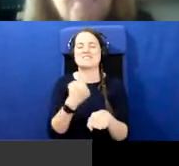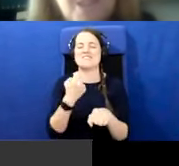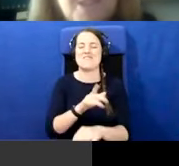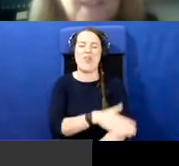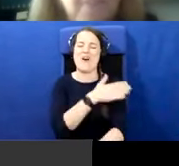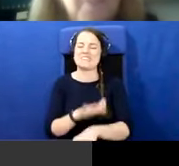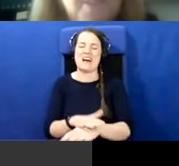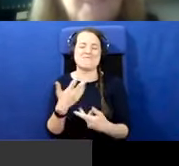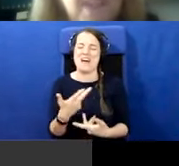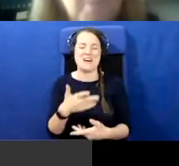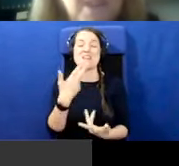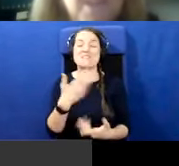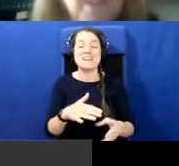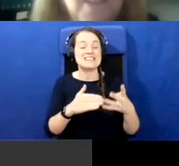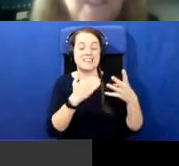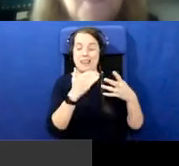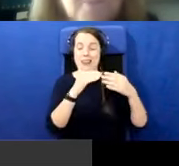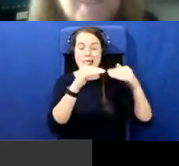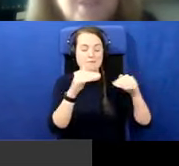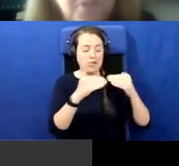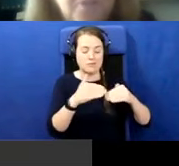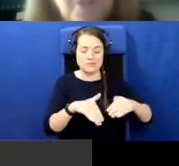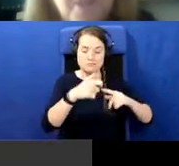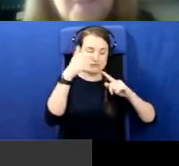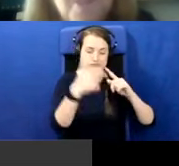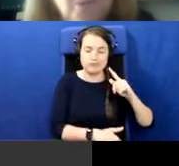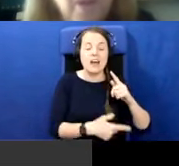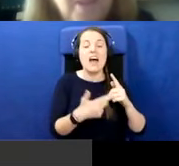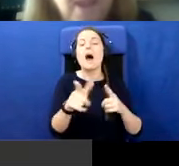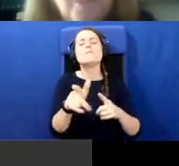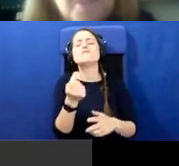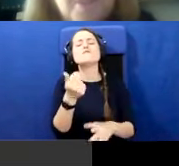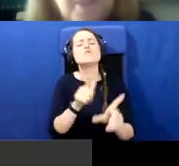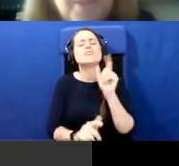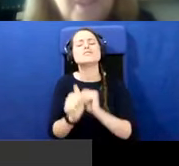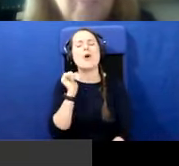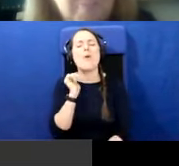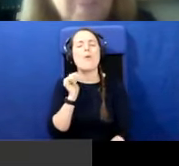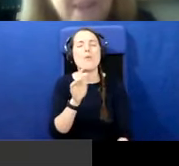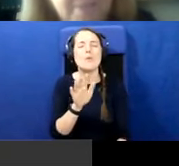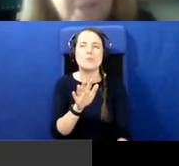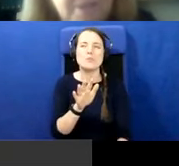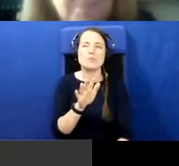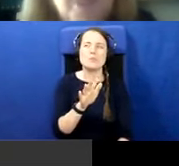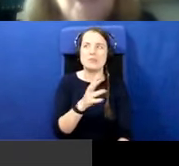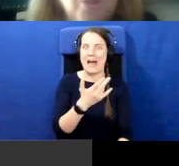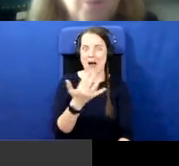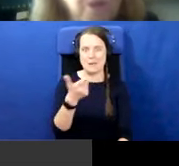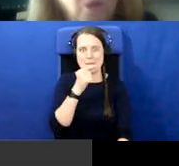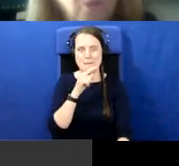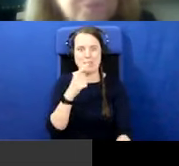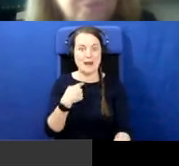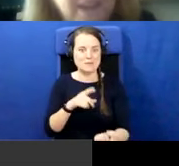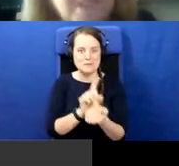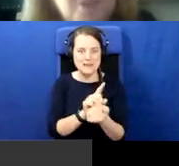done it at multiple levels. I mean, there was a stage there a few years ago. I, I could, the number of people I kept meeting who